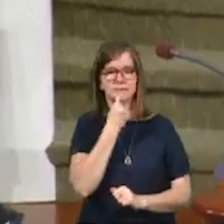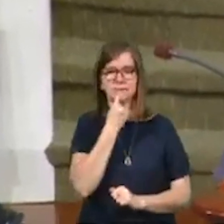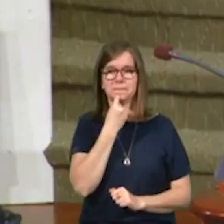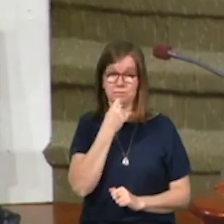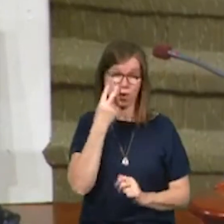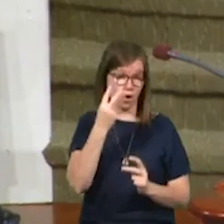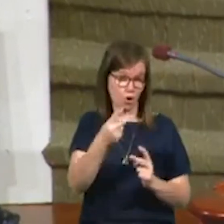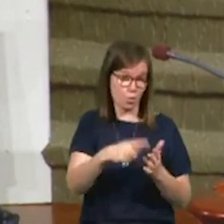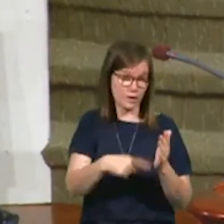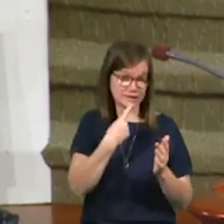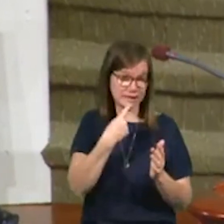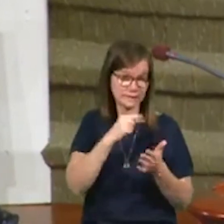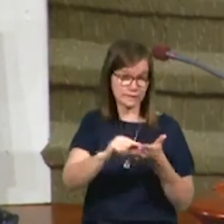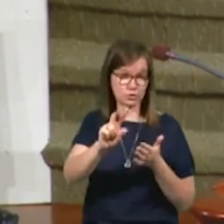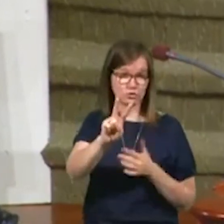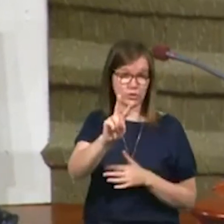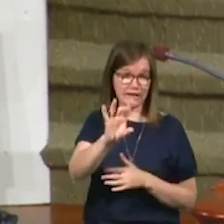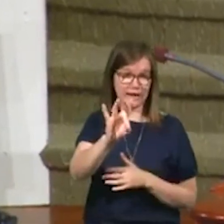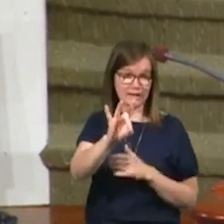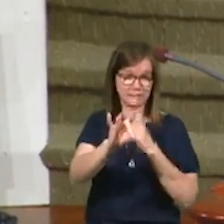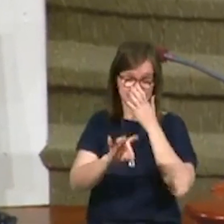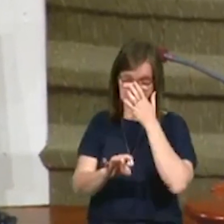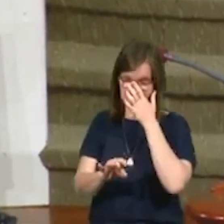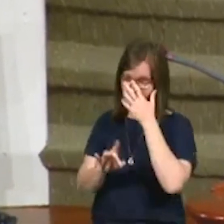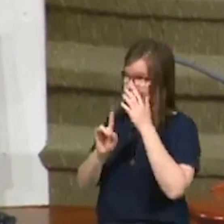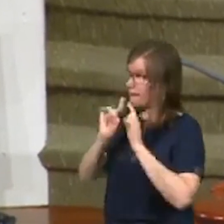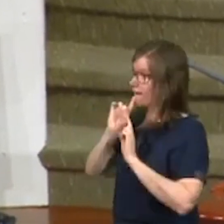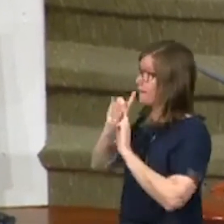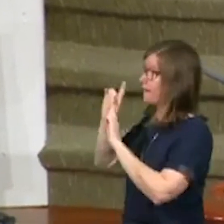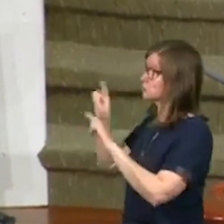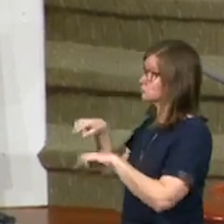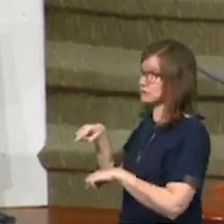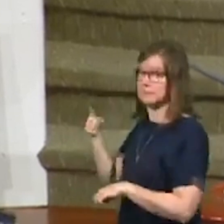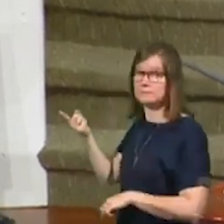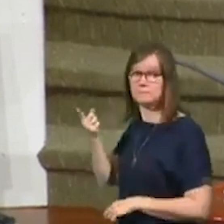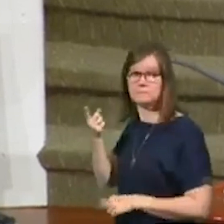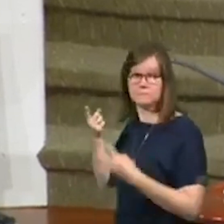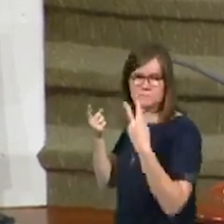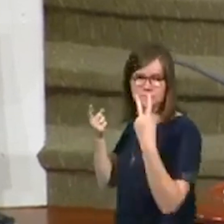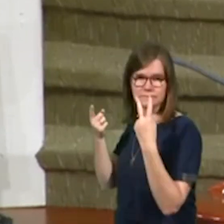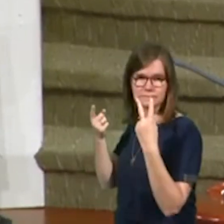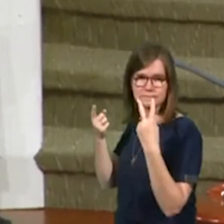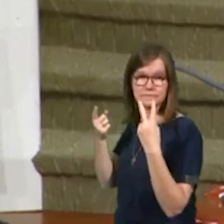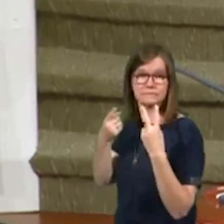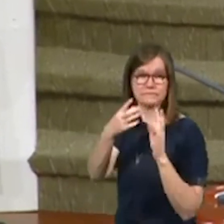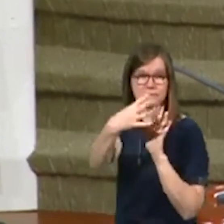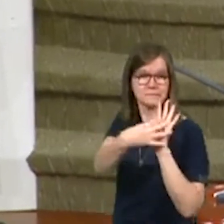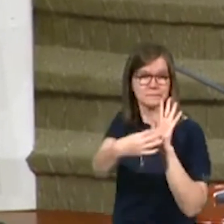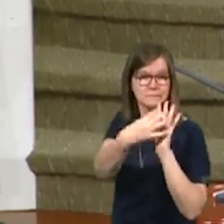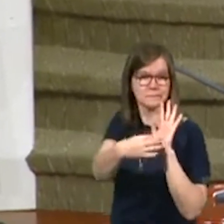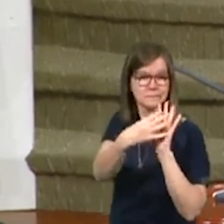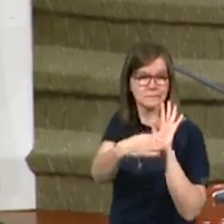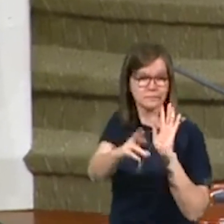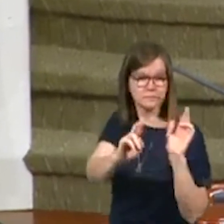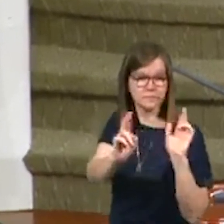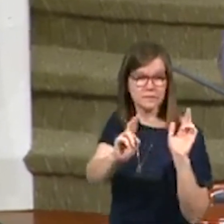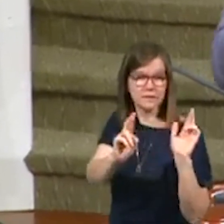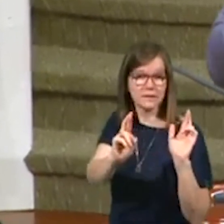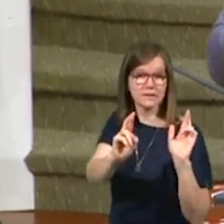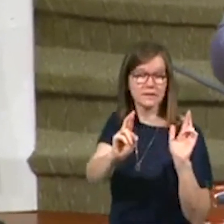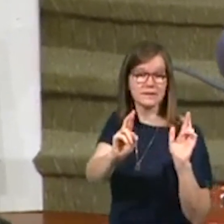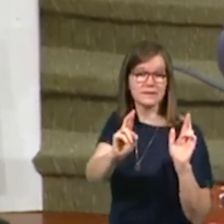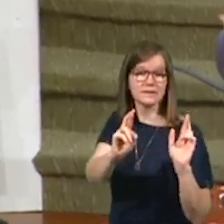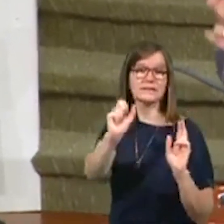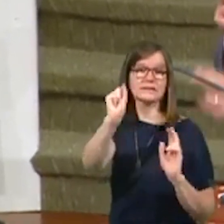Look at what she said in verse number 28. She answered and said unto him, look at those next two words. Say them out loud with me on three, one, two, three.